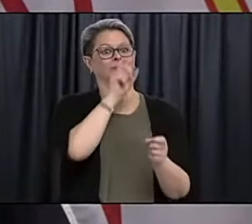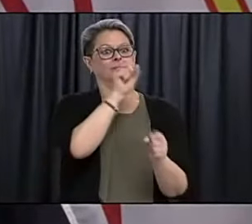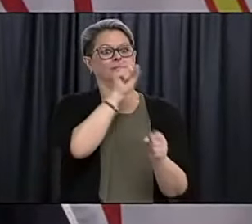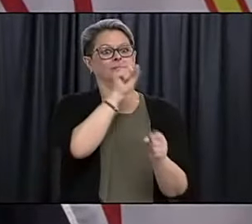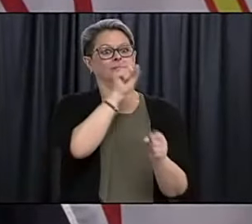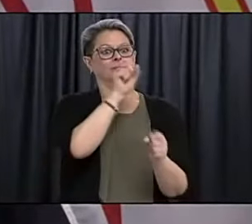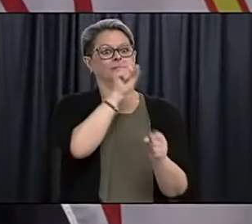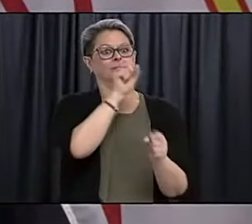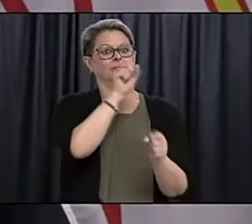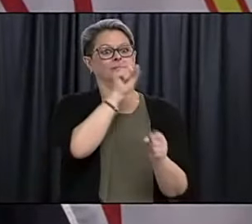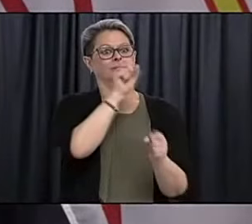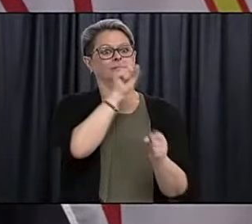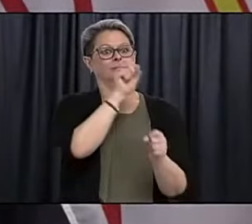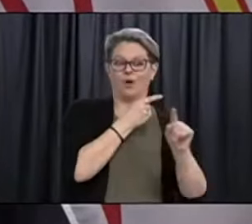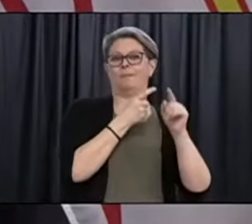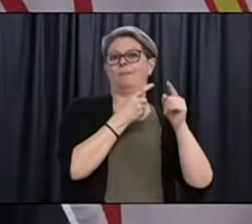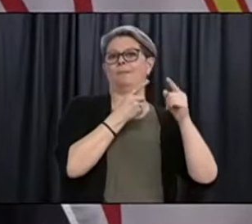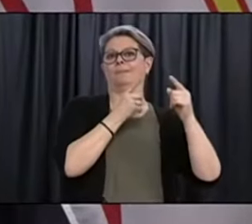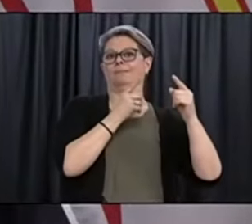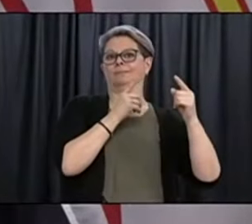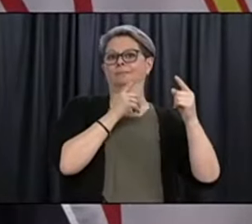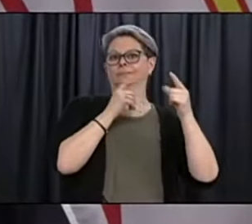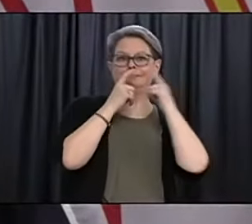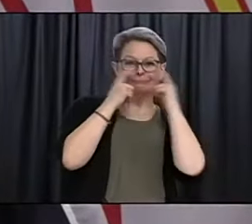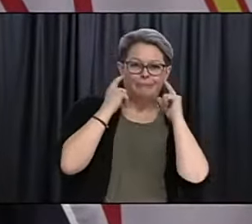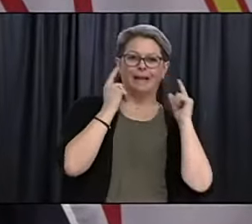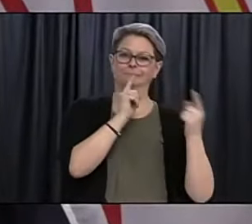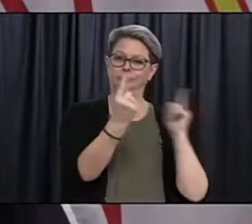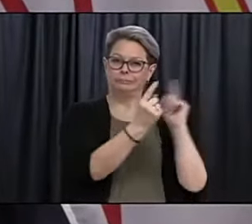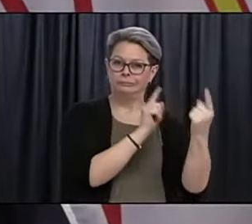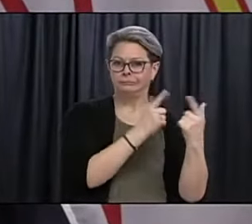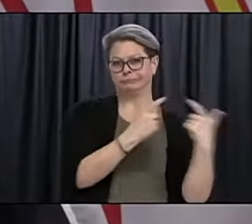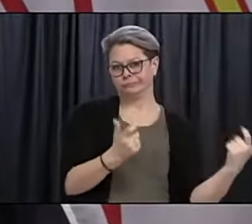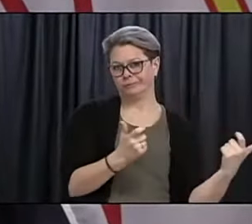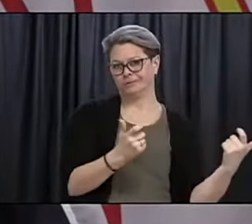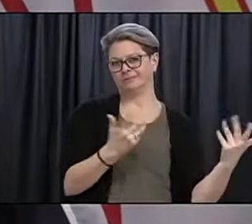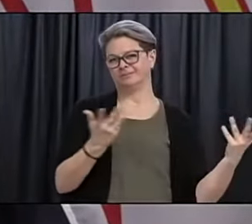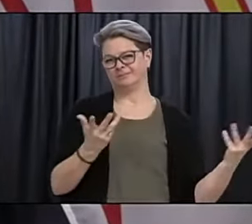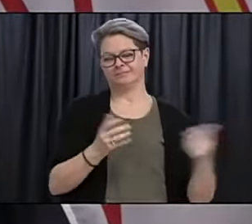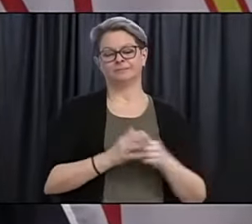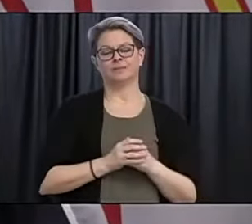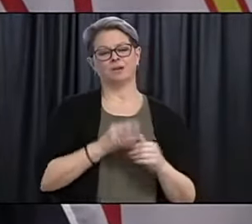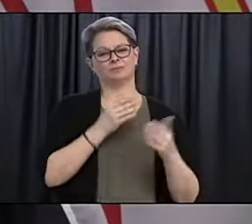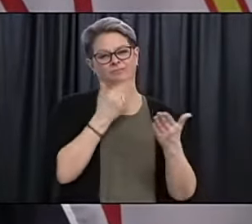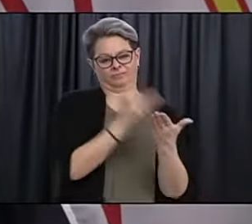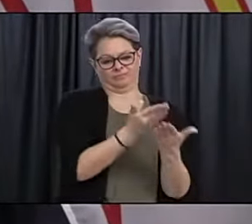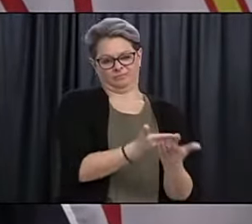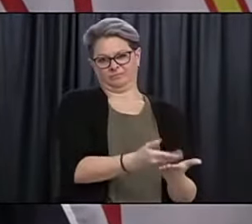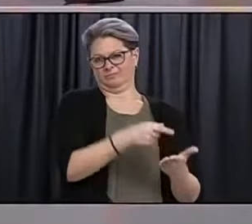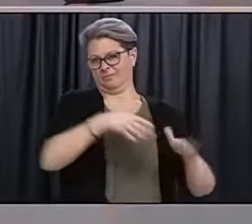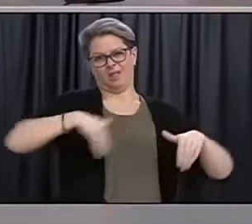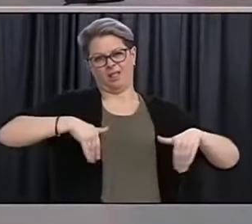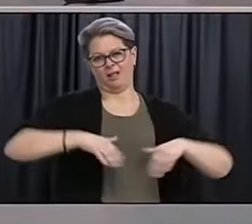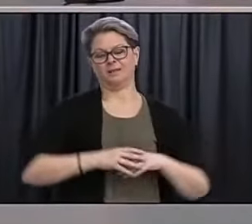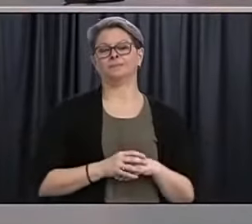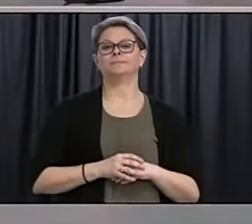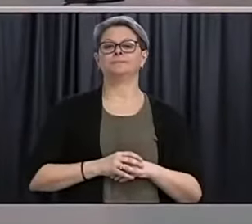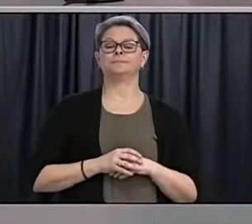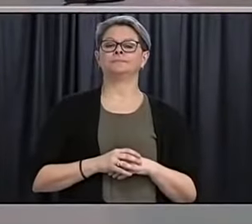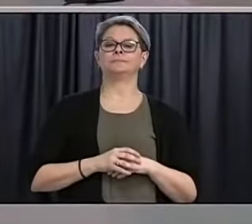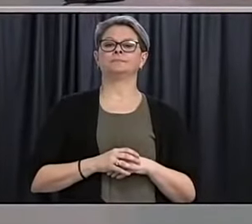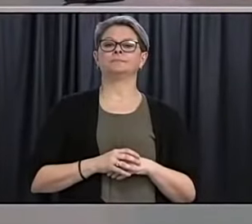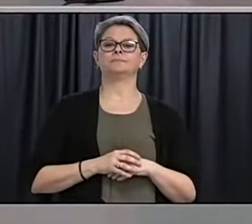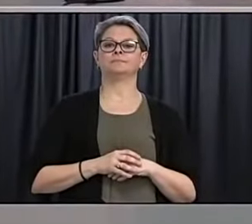um, we really need to dig up to what the reasonings were behind that. Jason, just anecdotally, um,